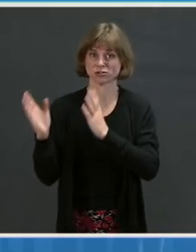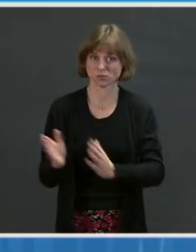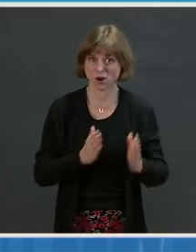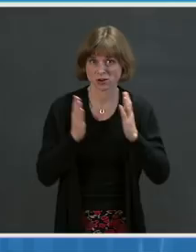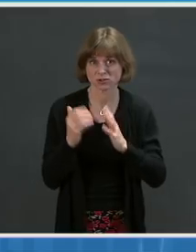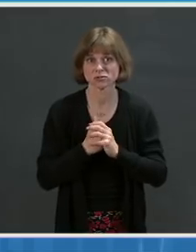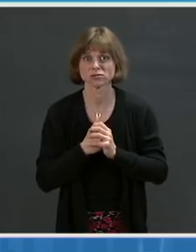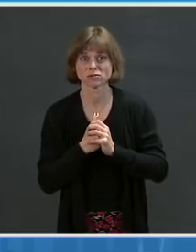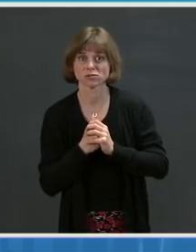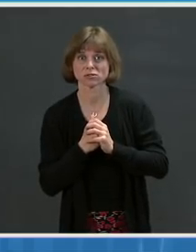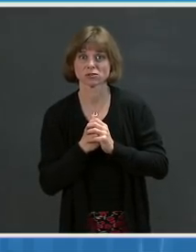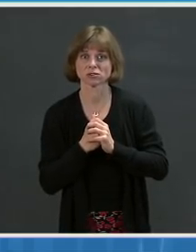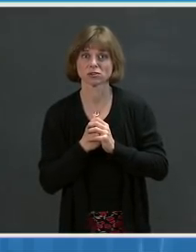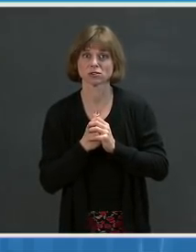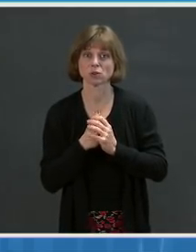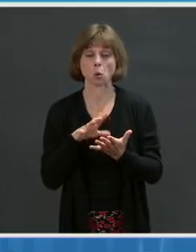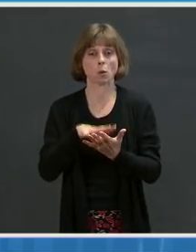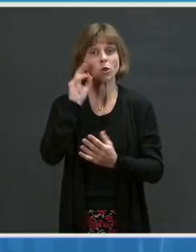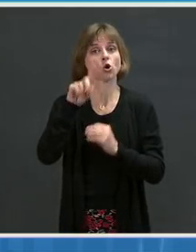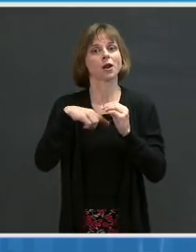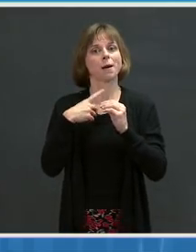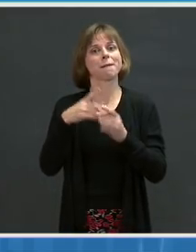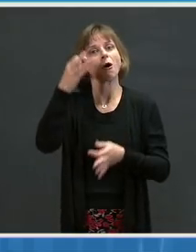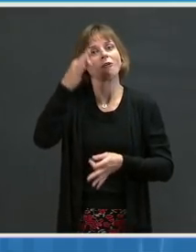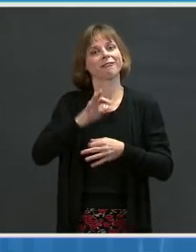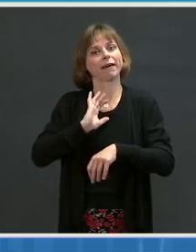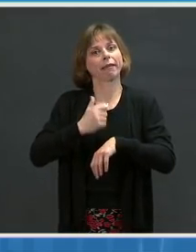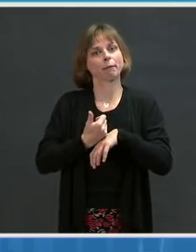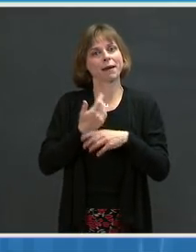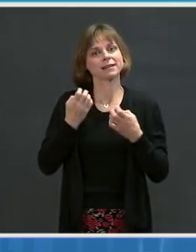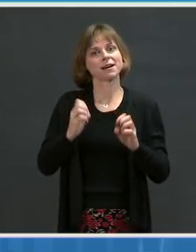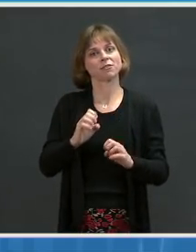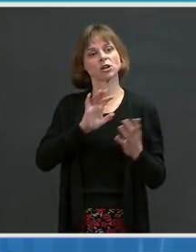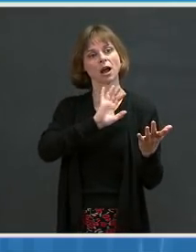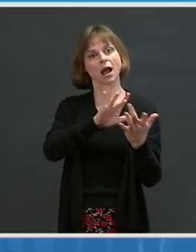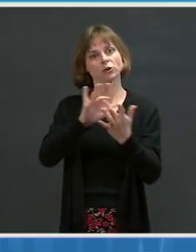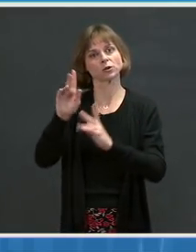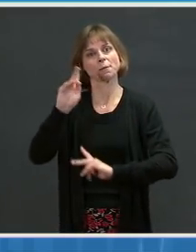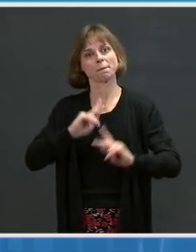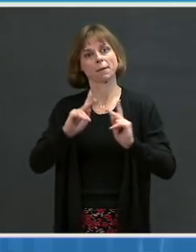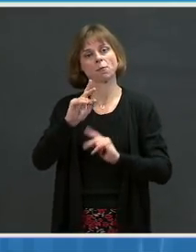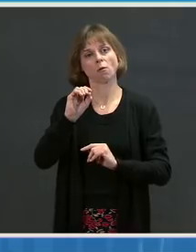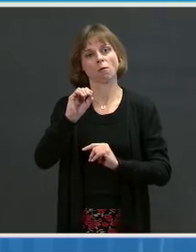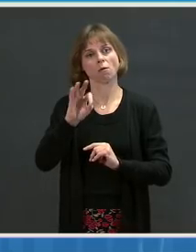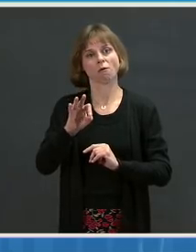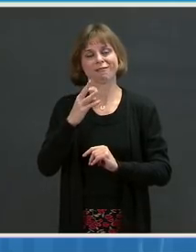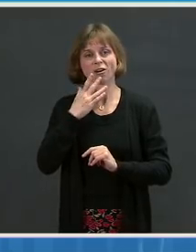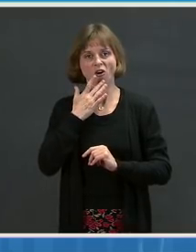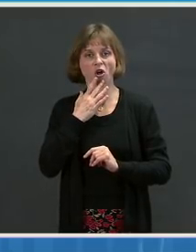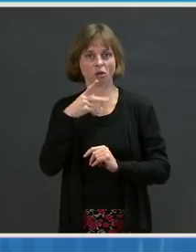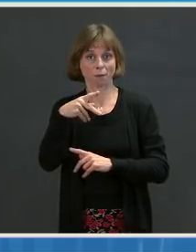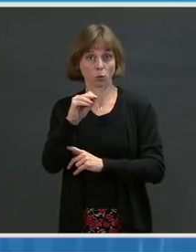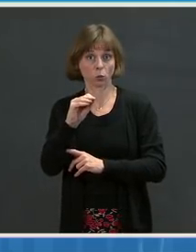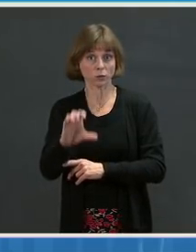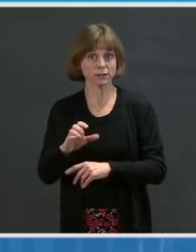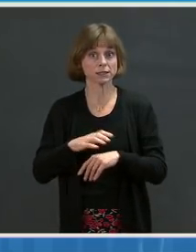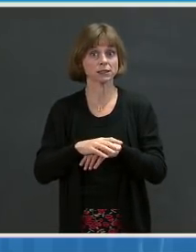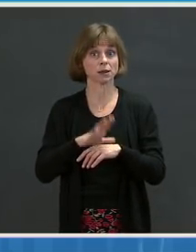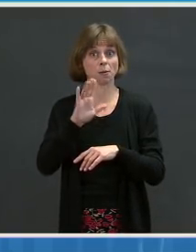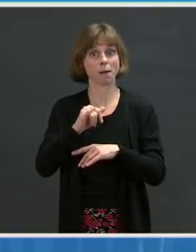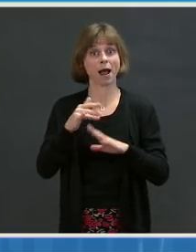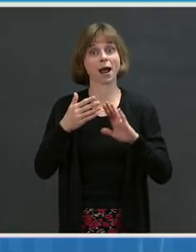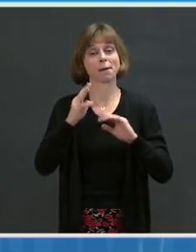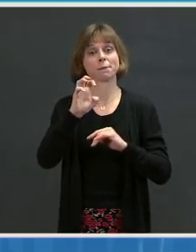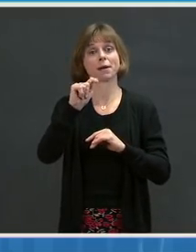We learned about faith-based efforts, like the outreach to people of color, being led by the Metropolitan International Church in